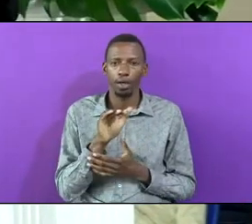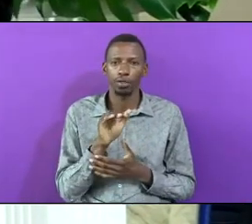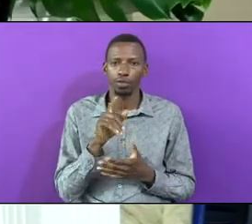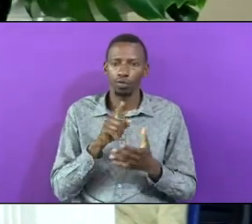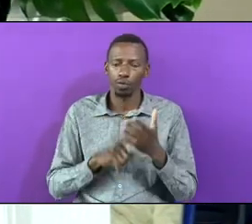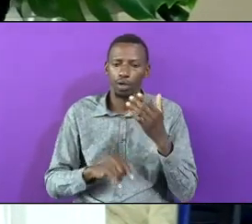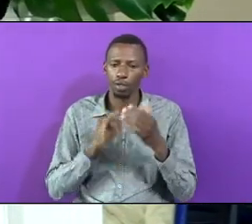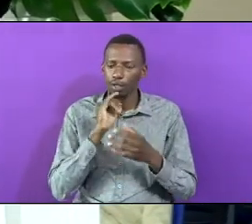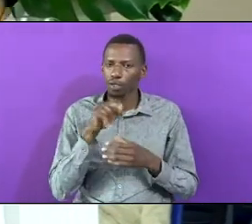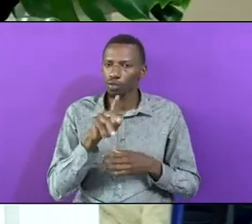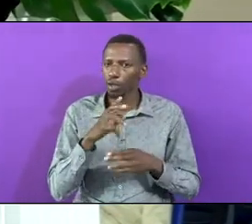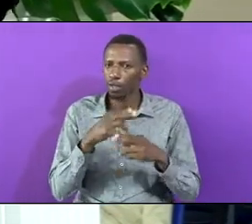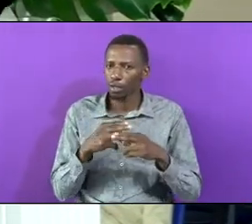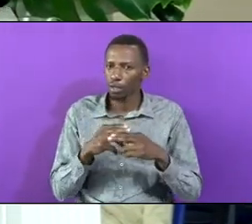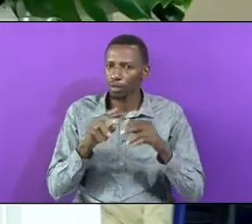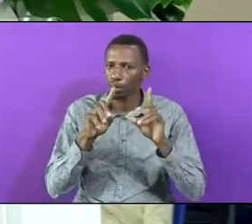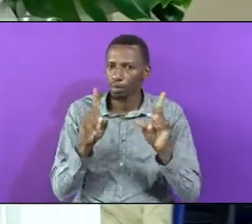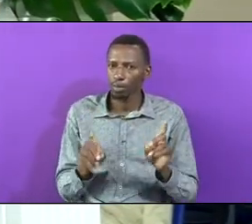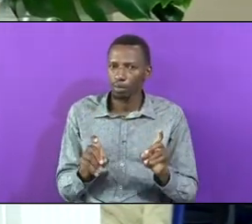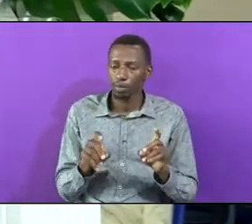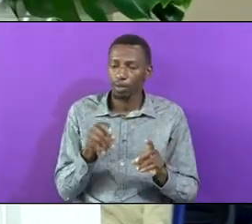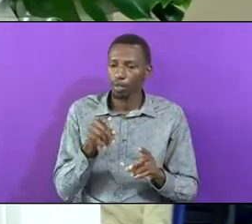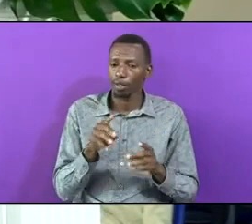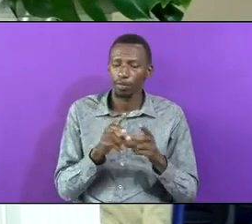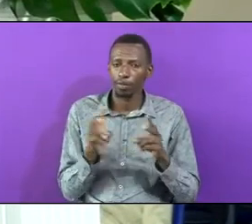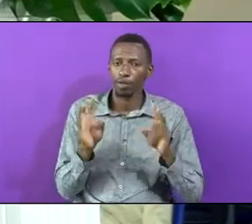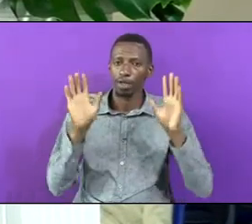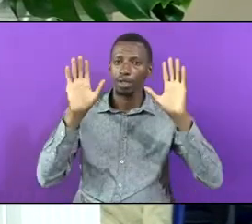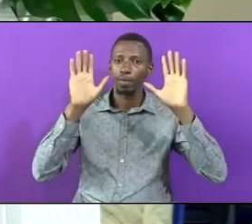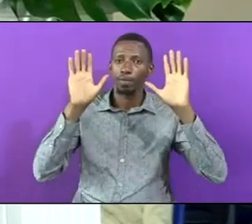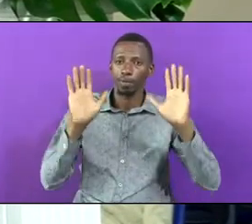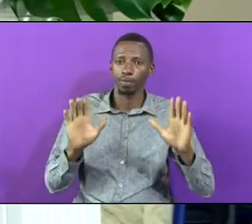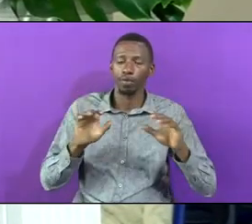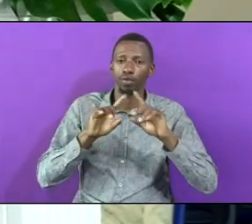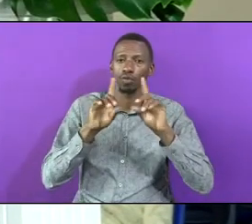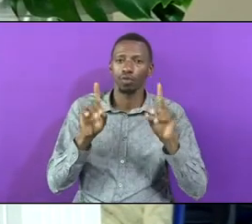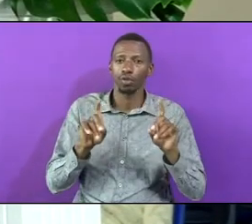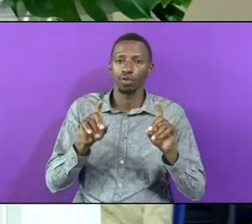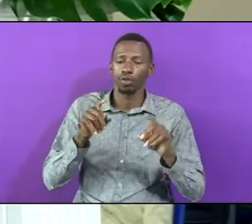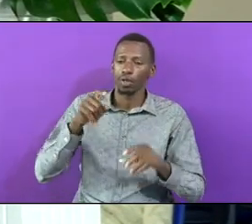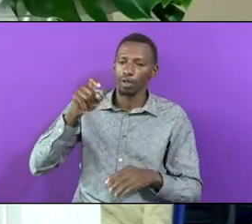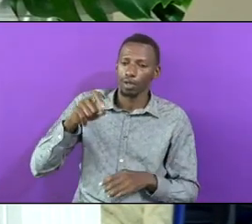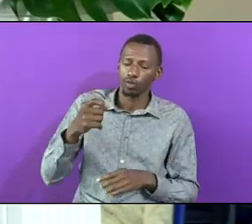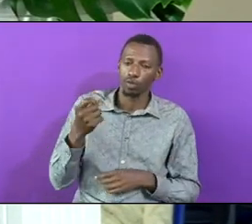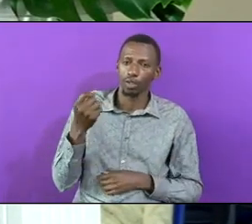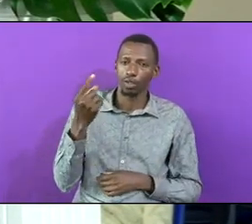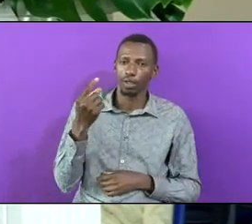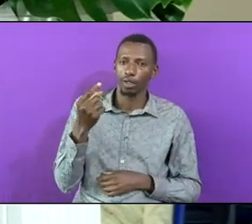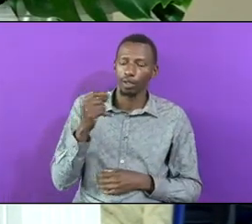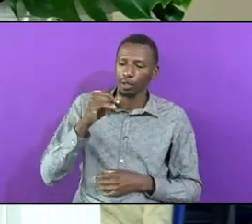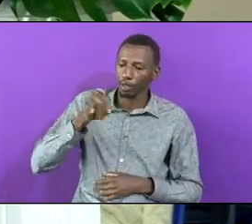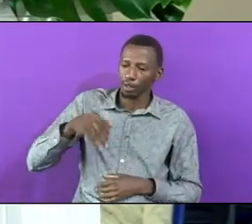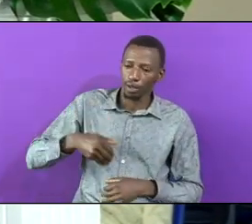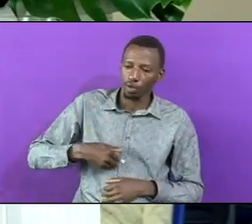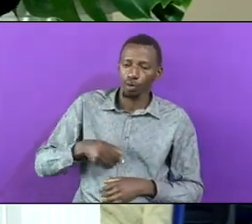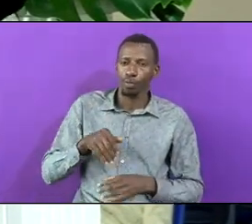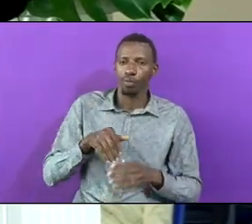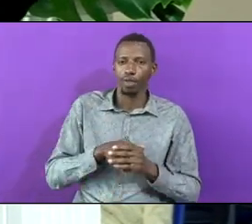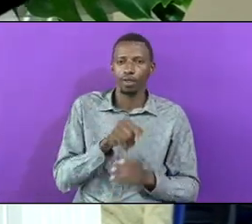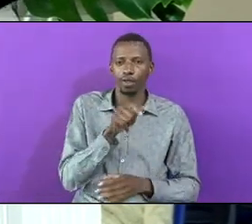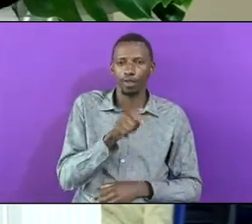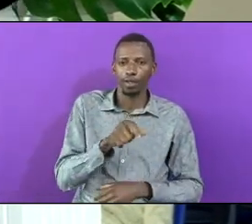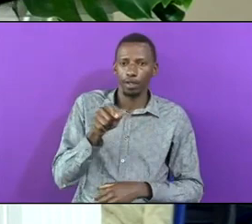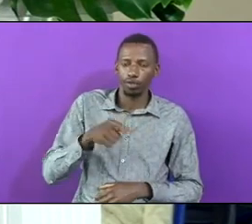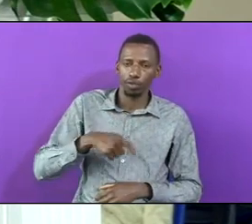And That's The Significant Question And We Need To Realize That Jacobo Is Inside Each One Of Us The Blessings Of The Lord Will